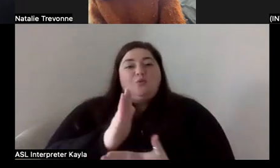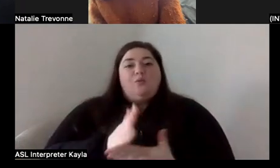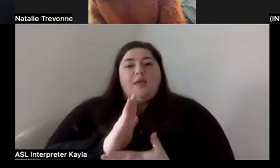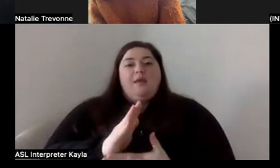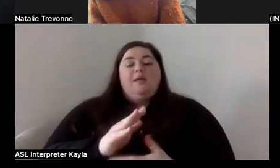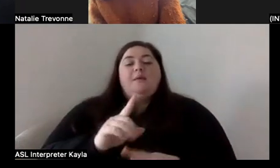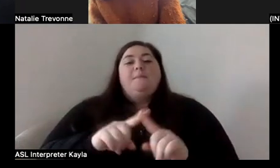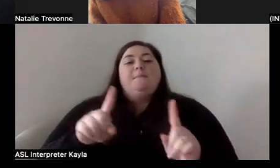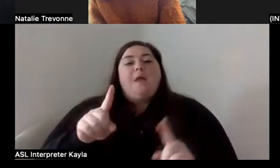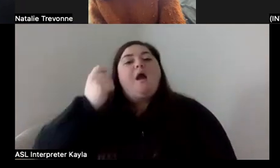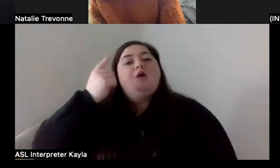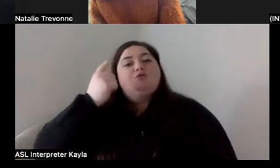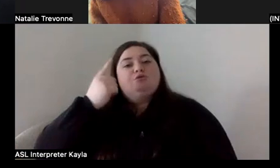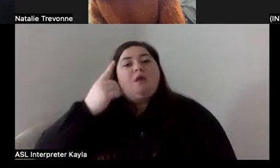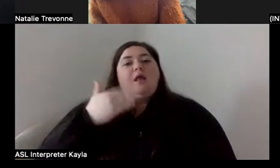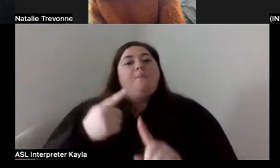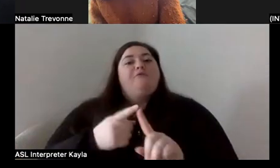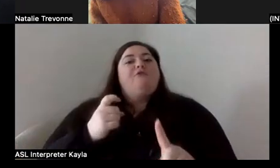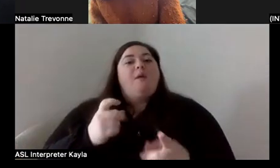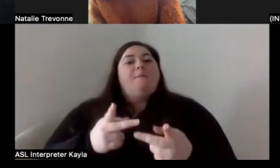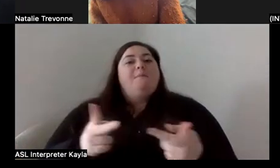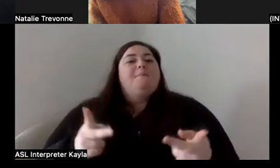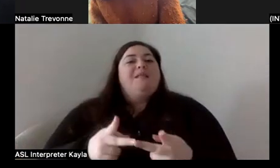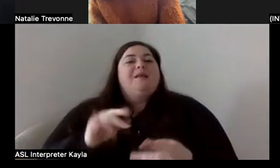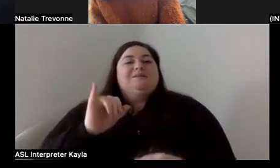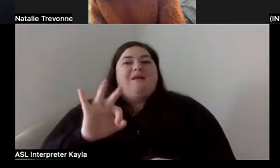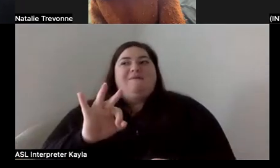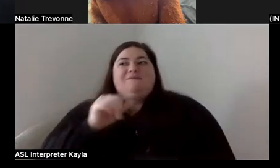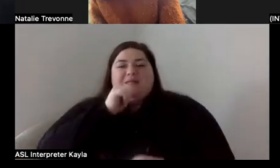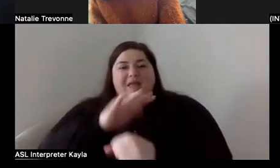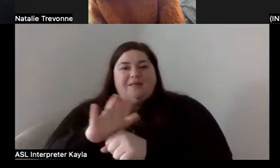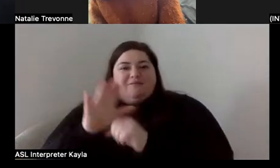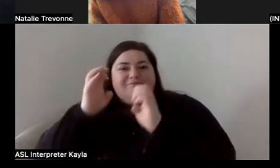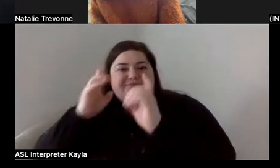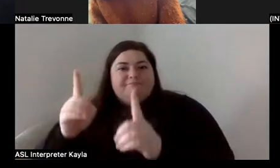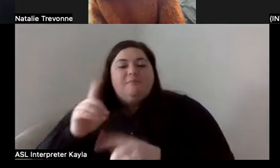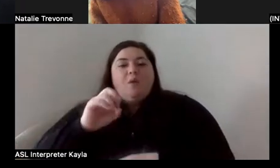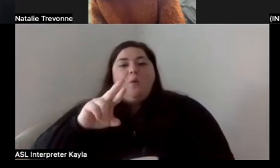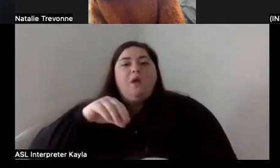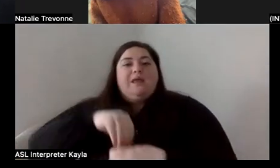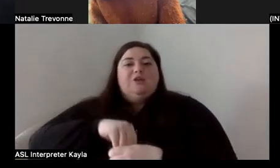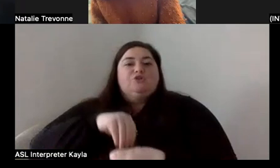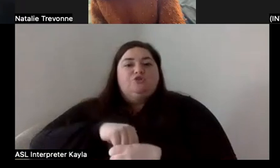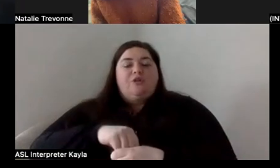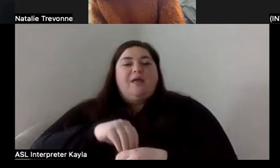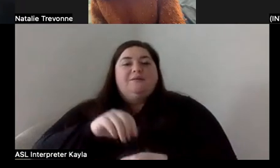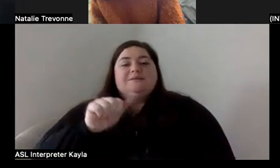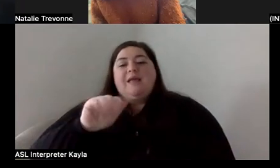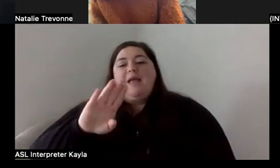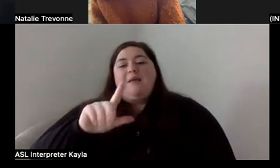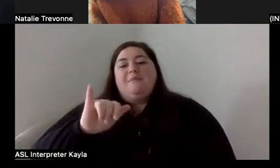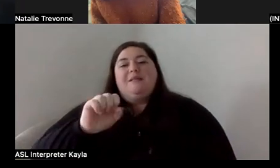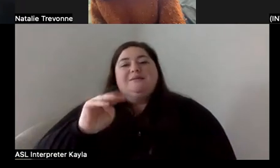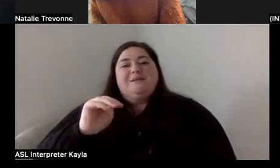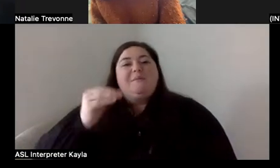but understanding that it's coming from a place of lack of education and internalized ableism, which we know, Marie, you know a